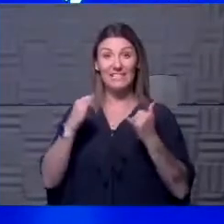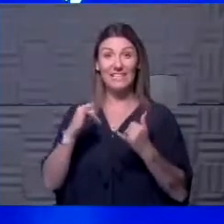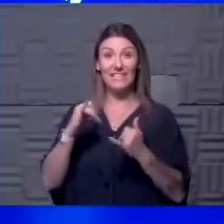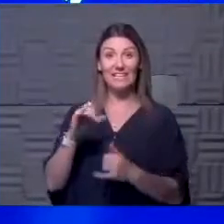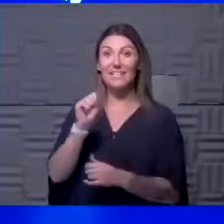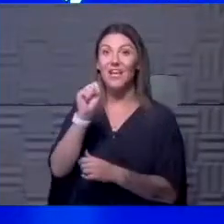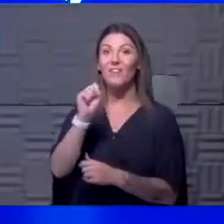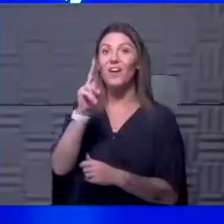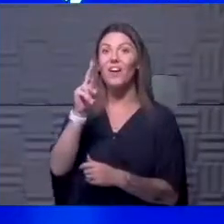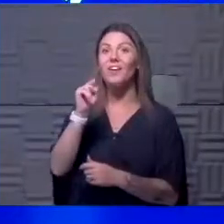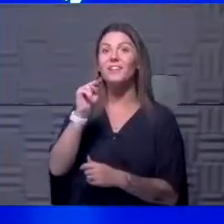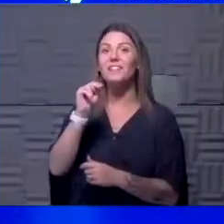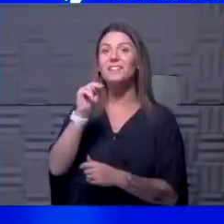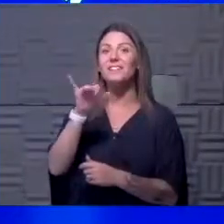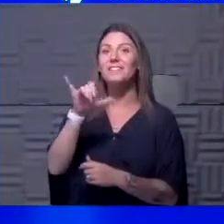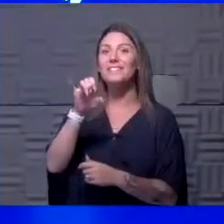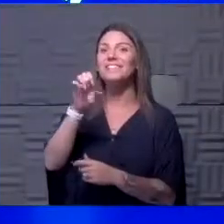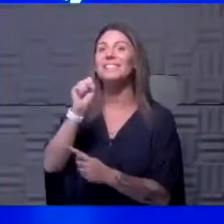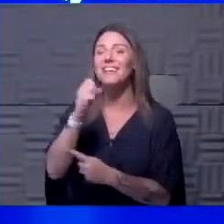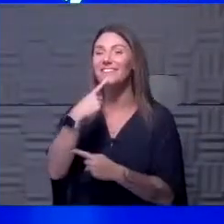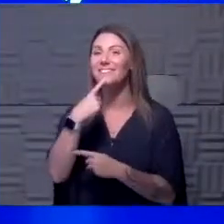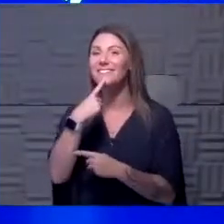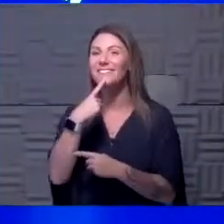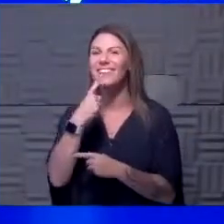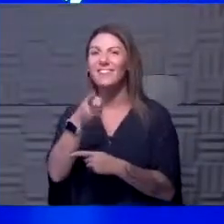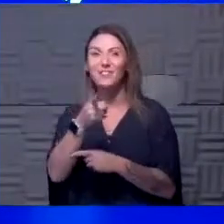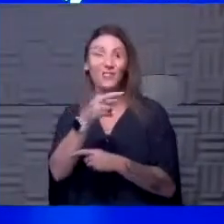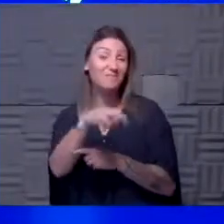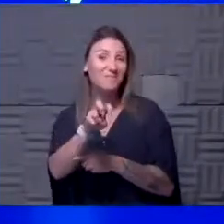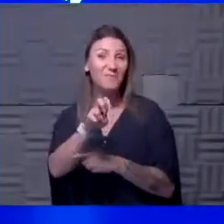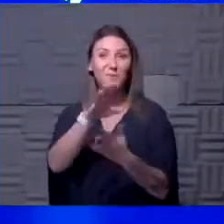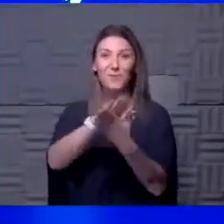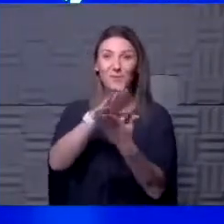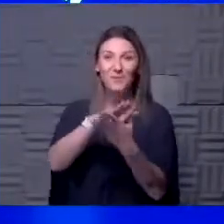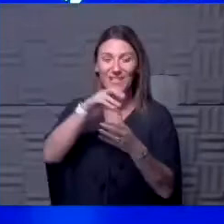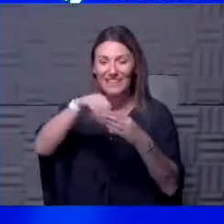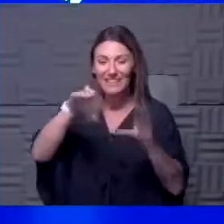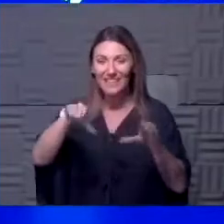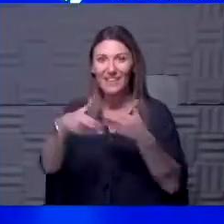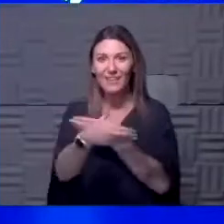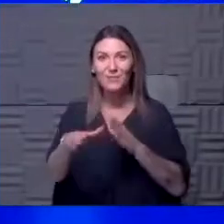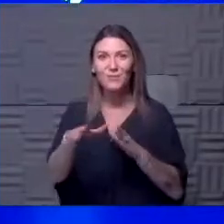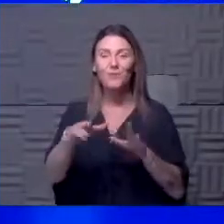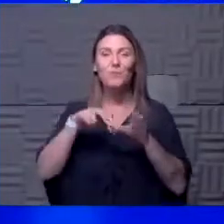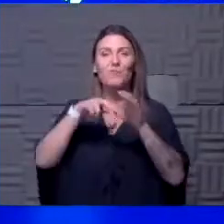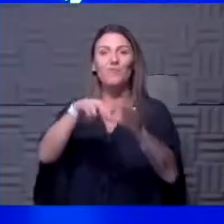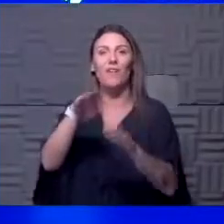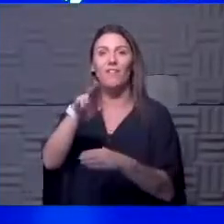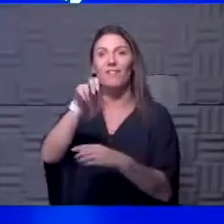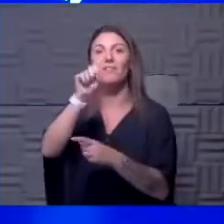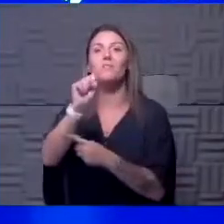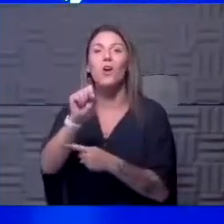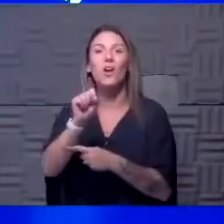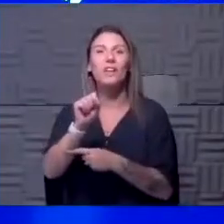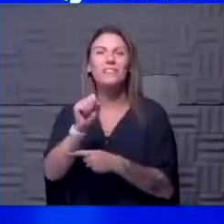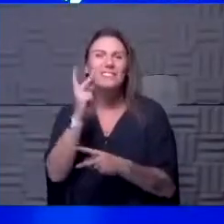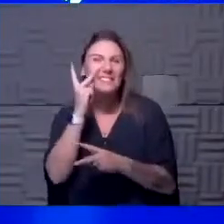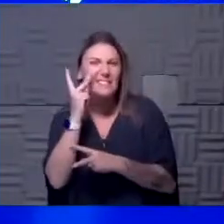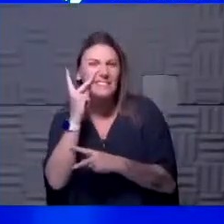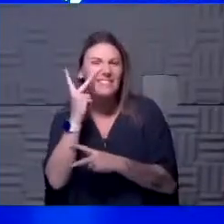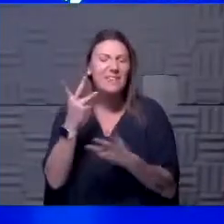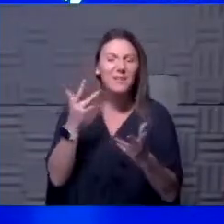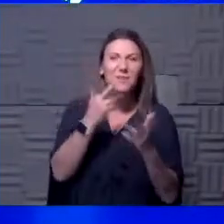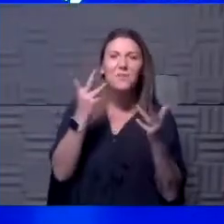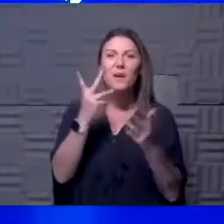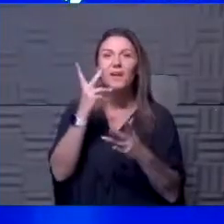of Sunny Says, she kind of demystifies a little bit of that. She takes a trip to school inside the classroom and on the bus just to get a little bit of a sneak peek of what school